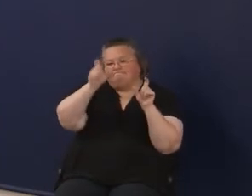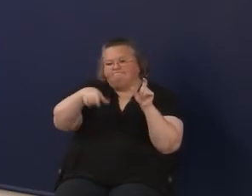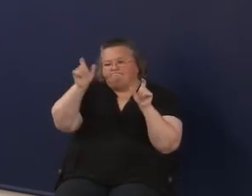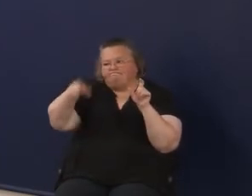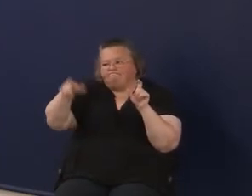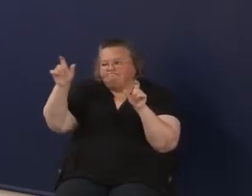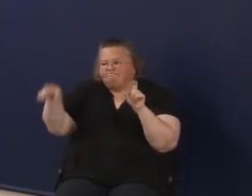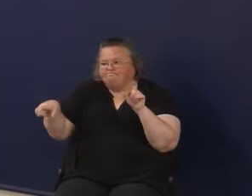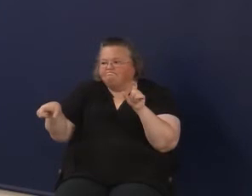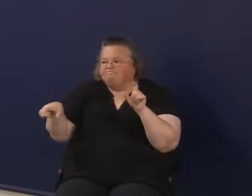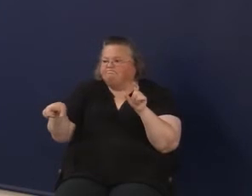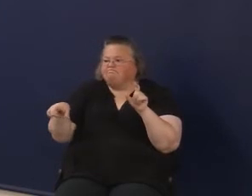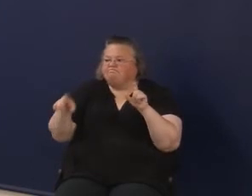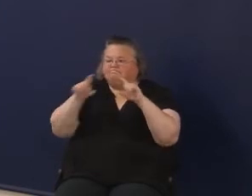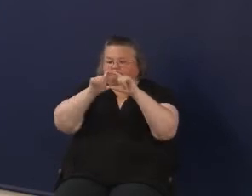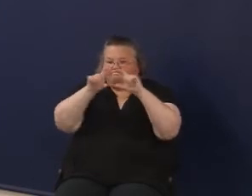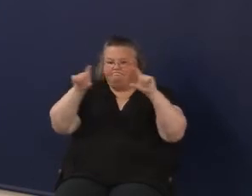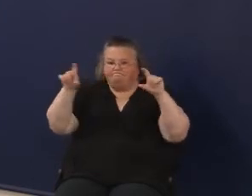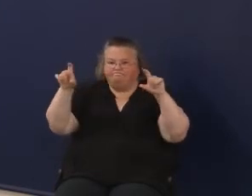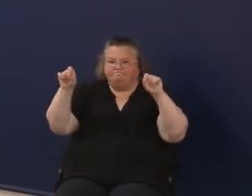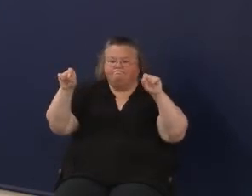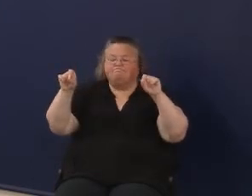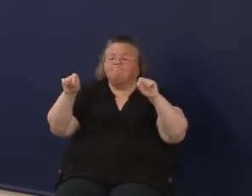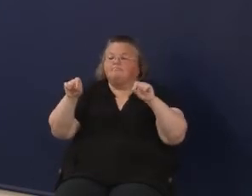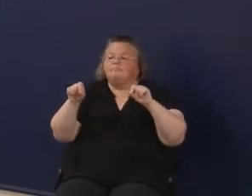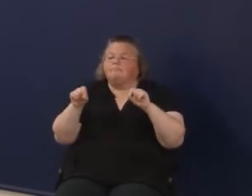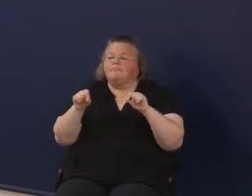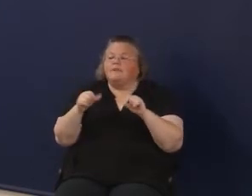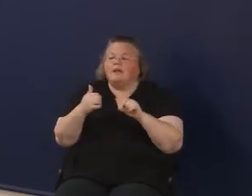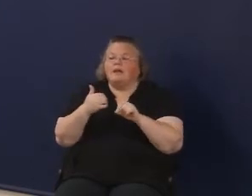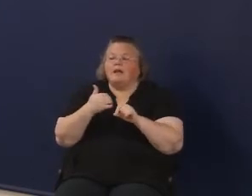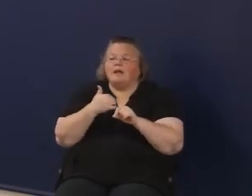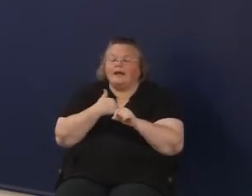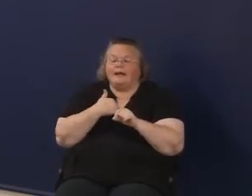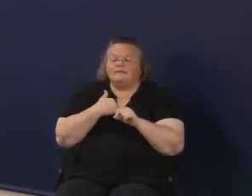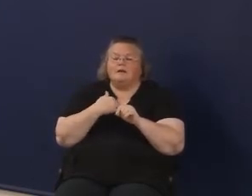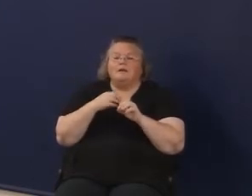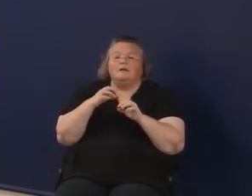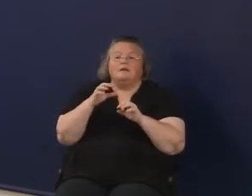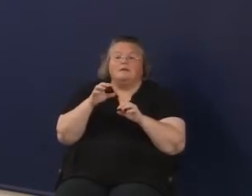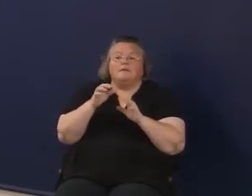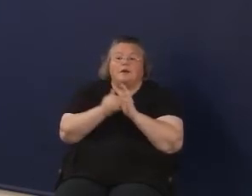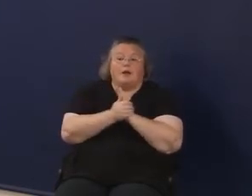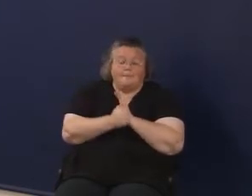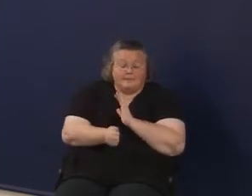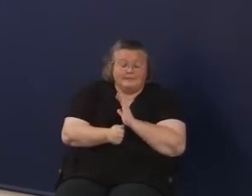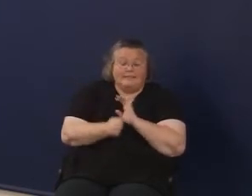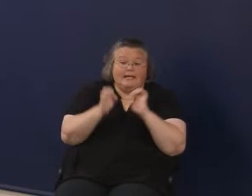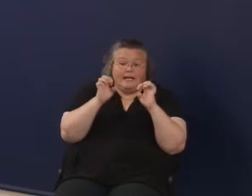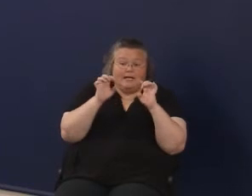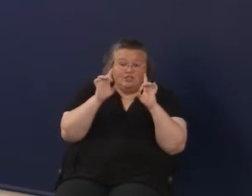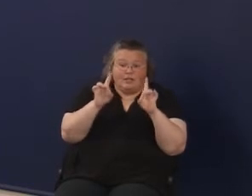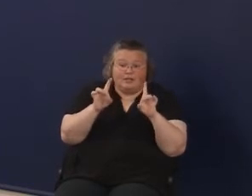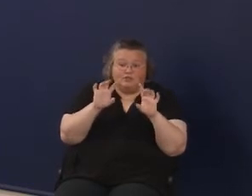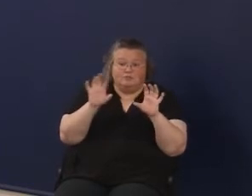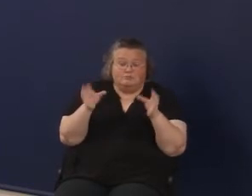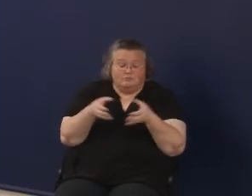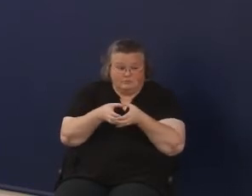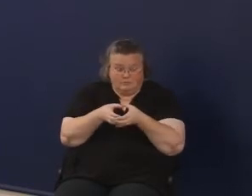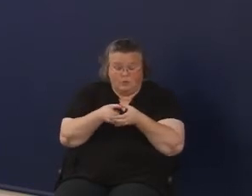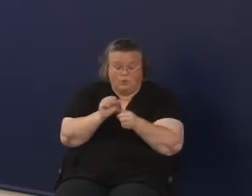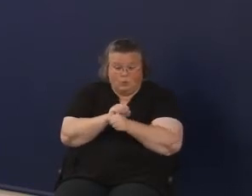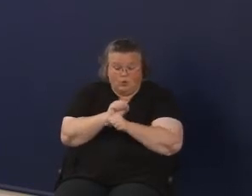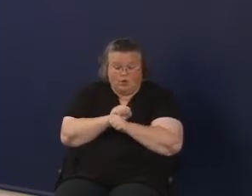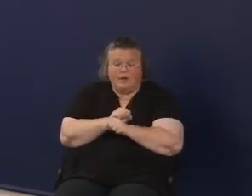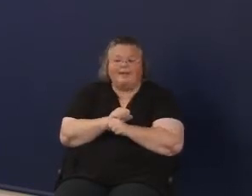that competency assessment education and assessment consortium work then took it to the next level to